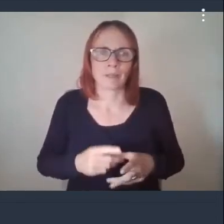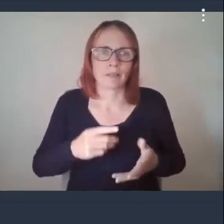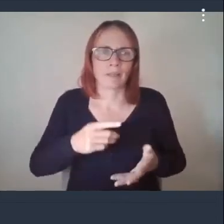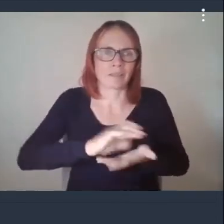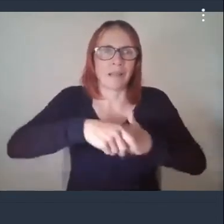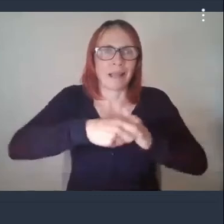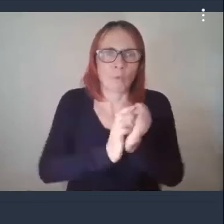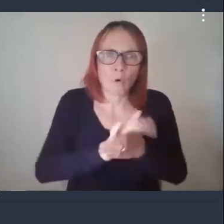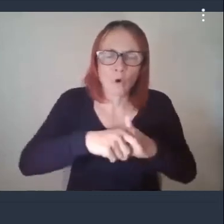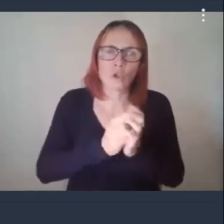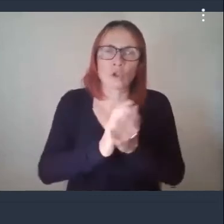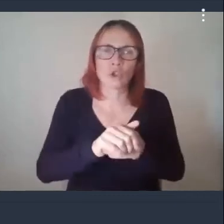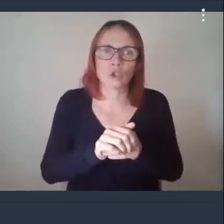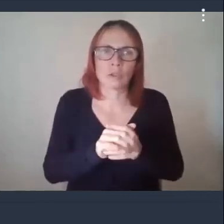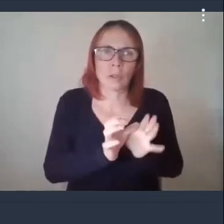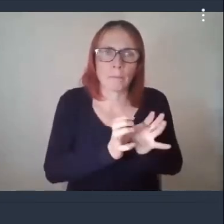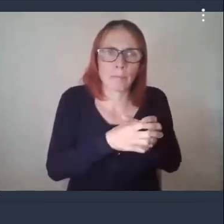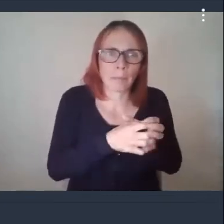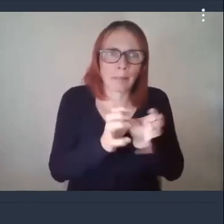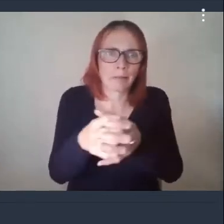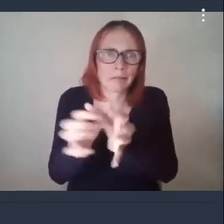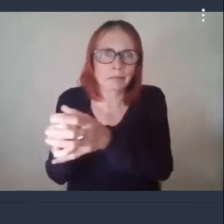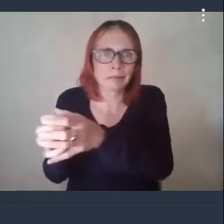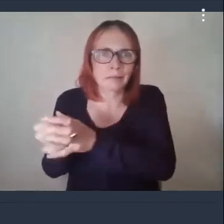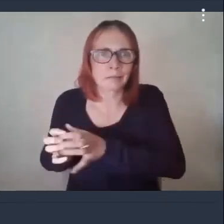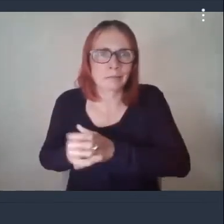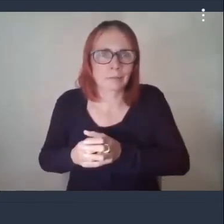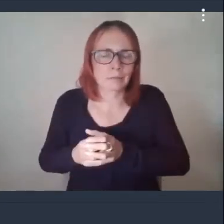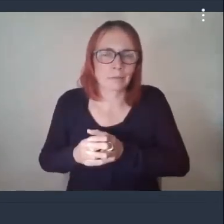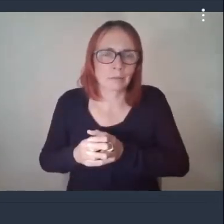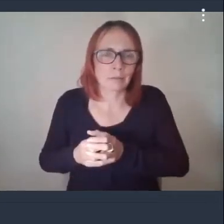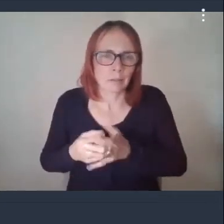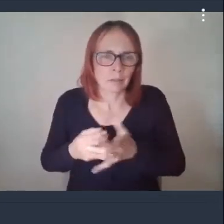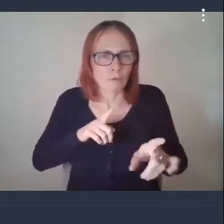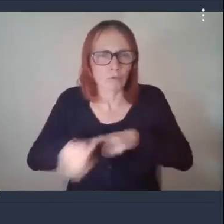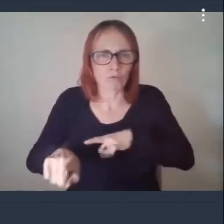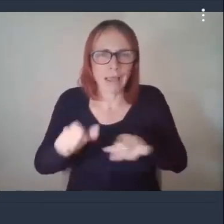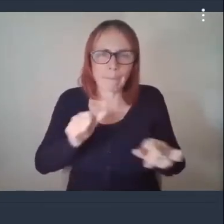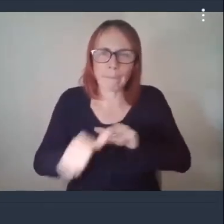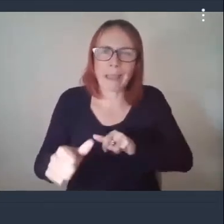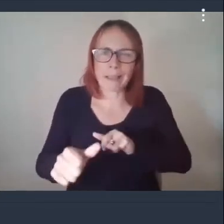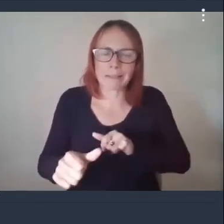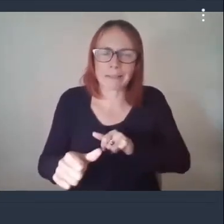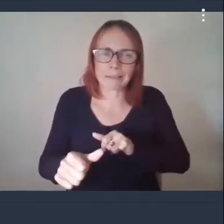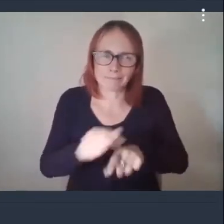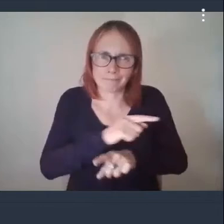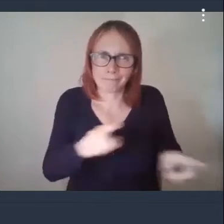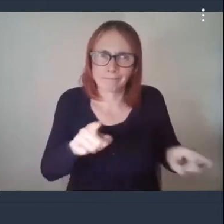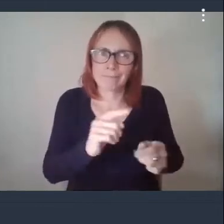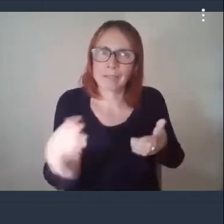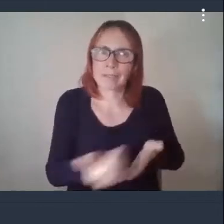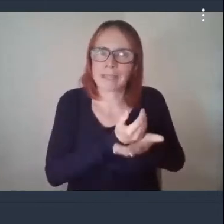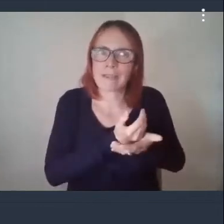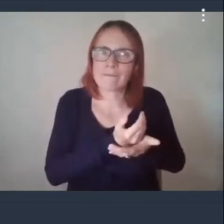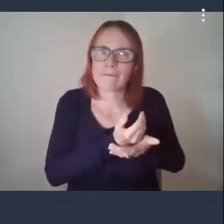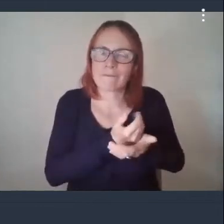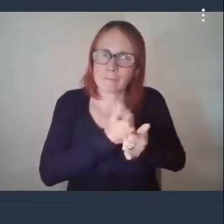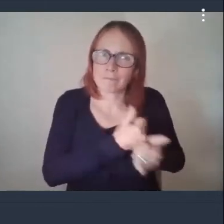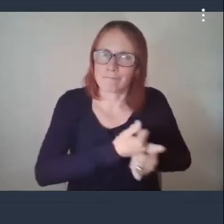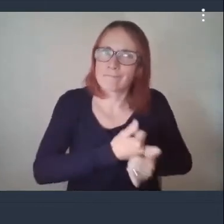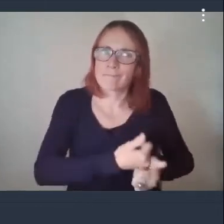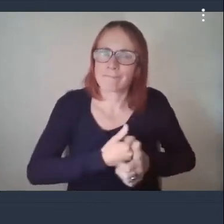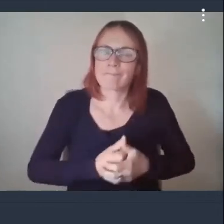bubbles i've done everything i can as an as an employer and a colleague to support them during this